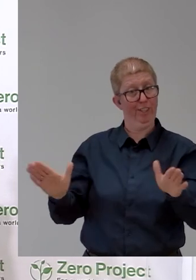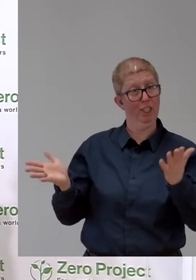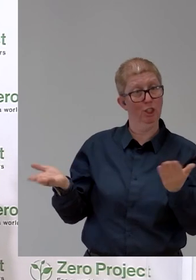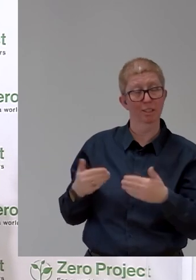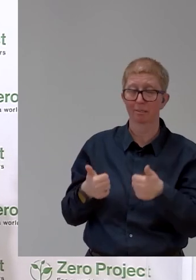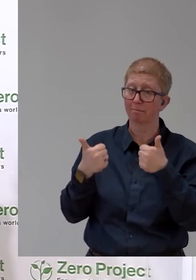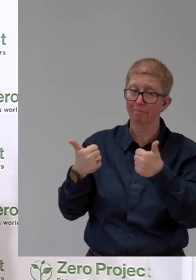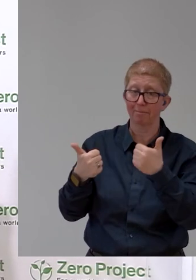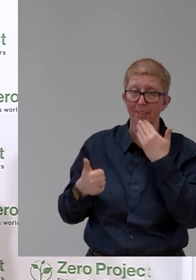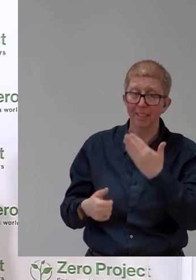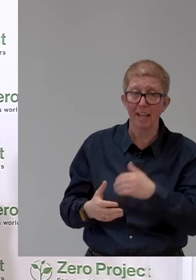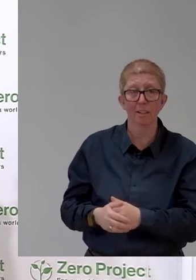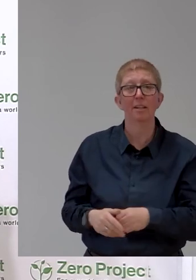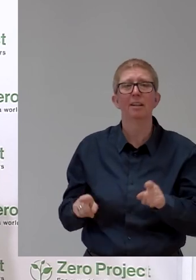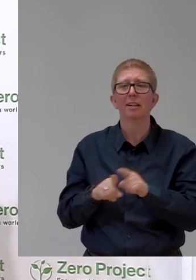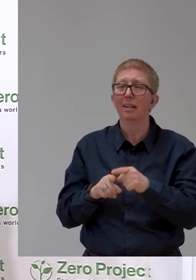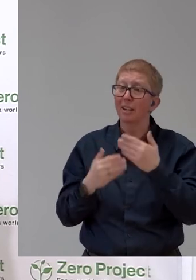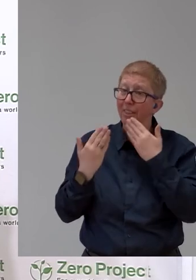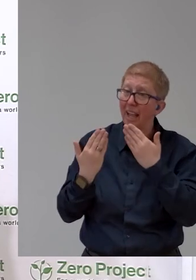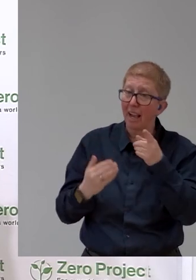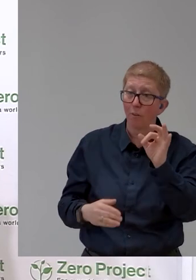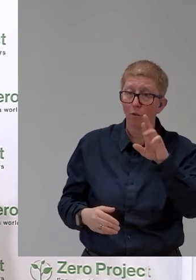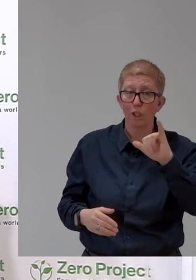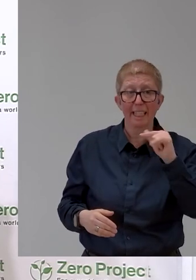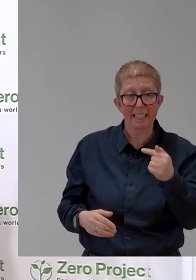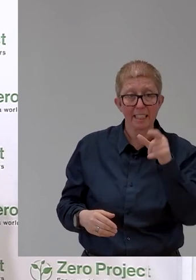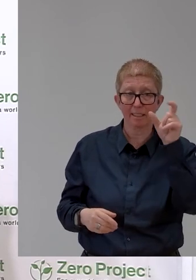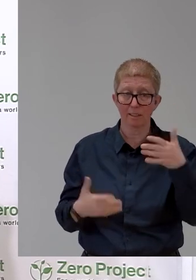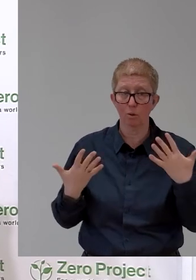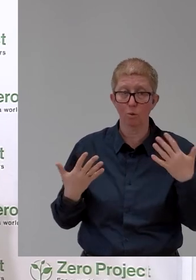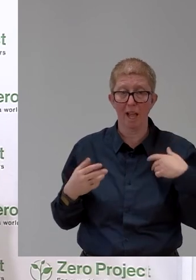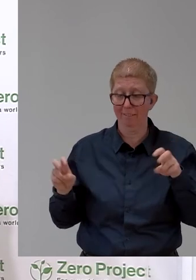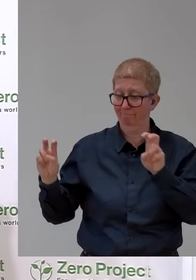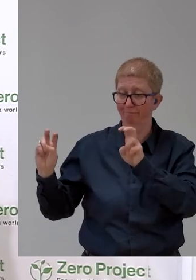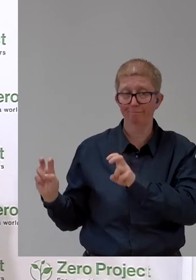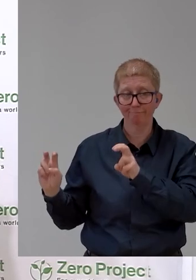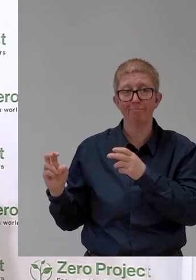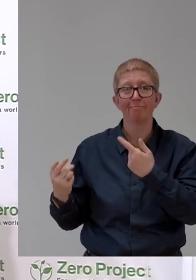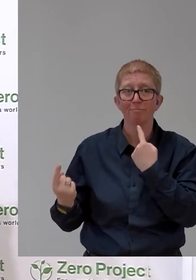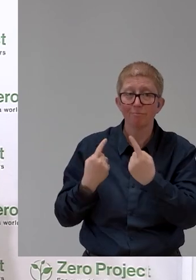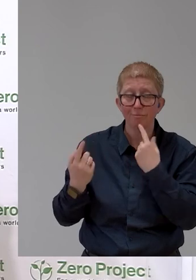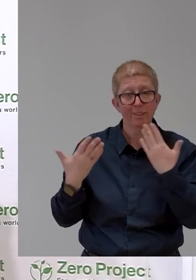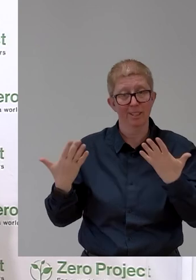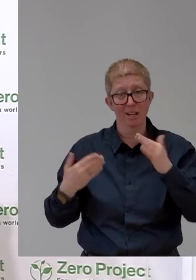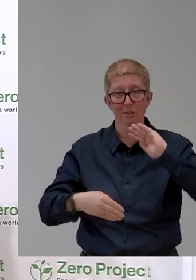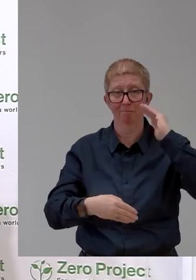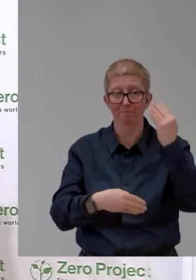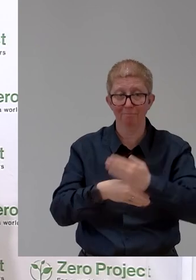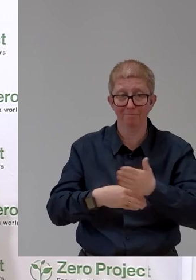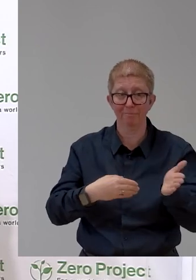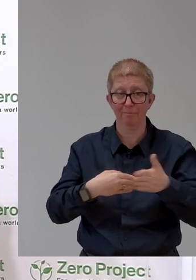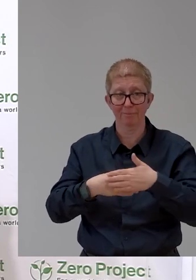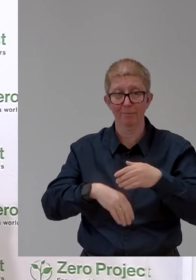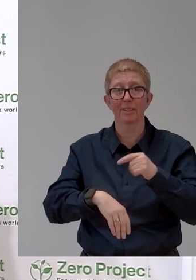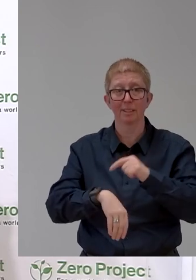So thank also Fritz for preparing and producing this session with me together. And with this, I'm closing this hour on 3D printing